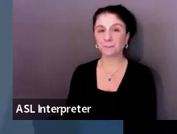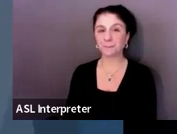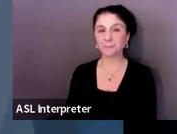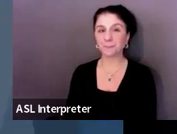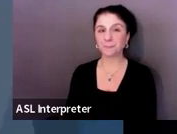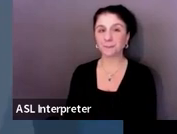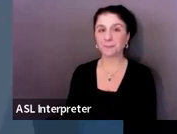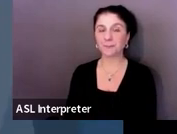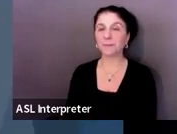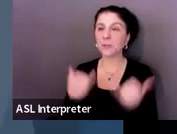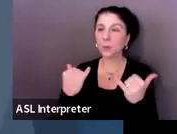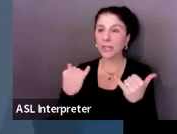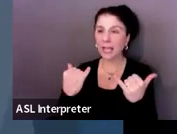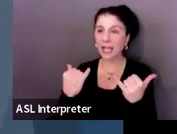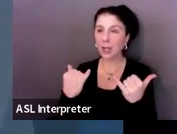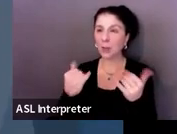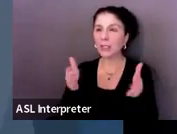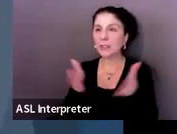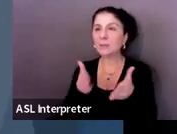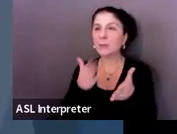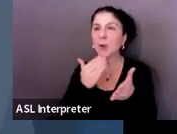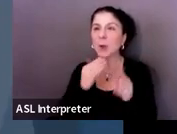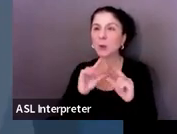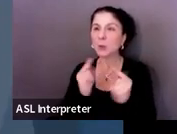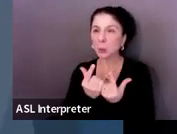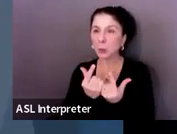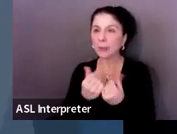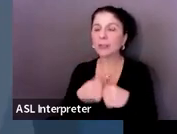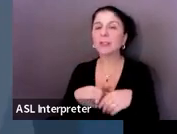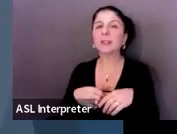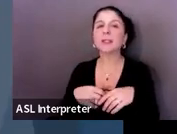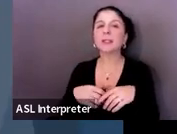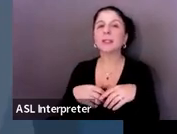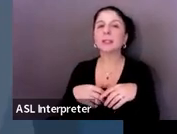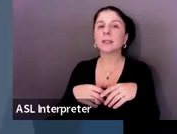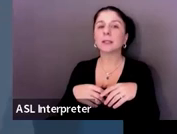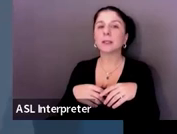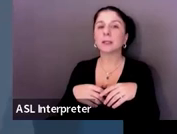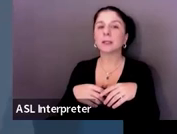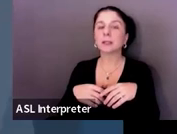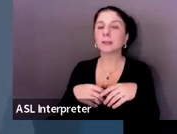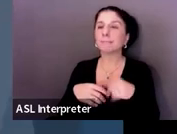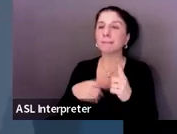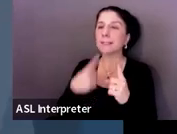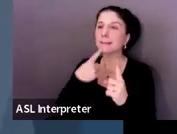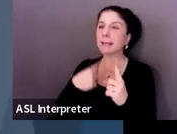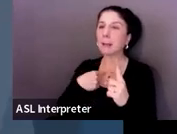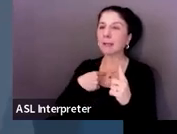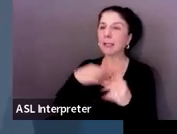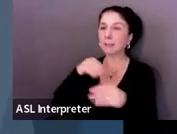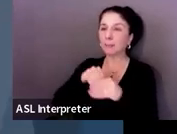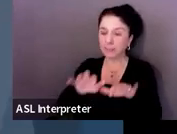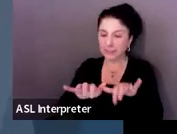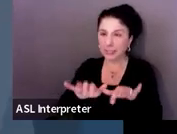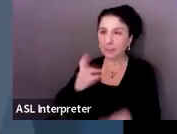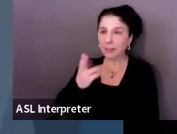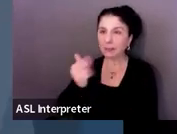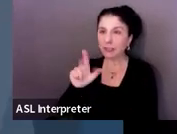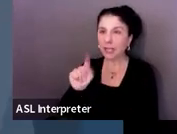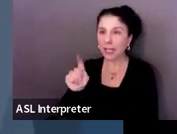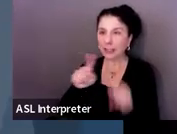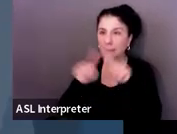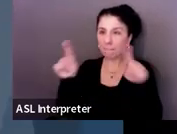So what I'd like you to do, it's a small group. What I'd like you to do is just in the chat box, just tell me something that makes your life meaningful.